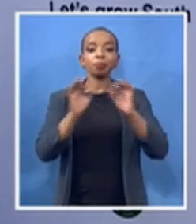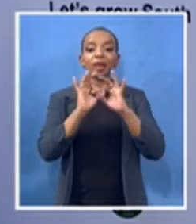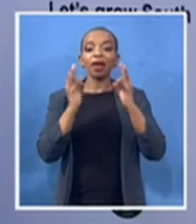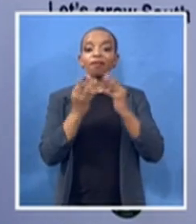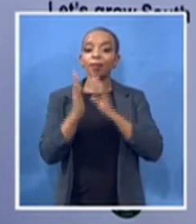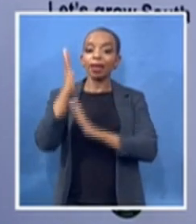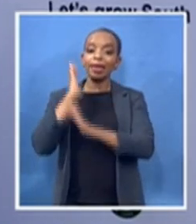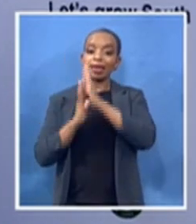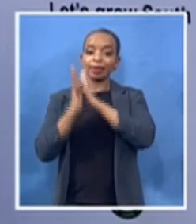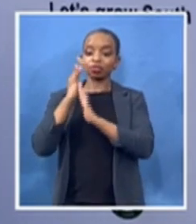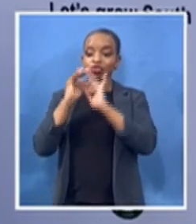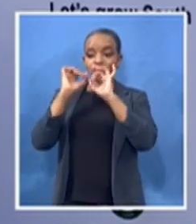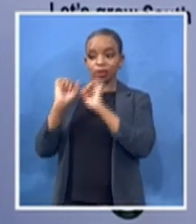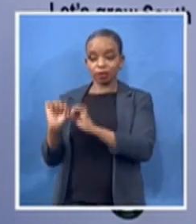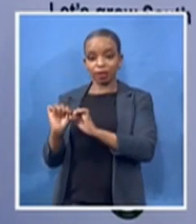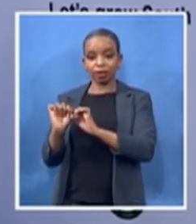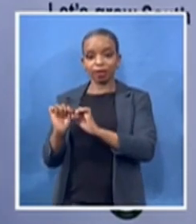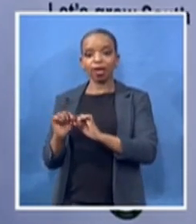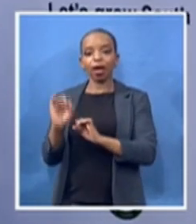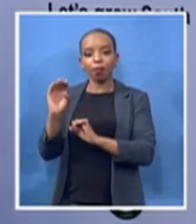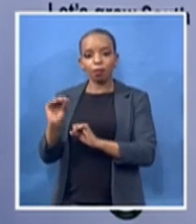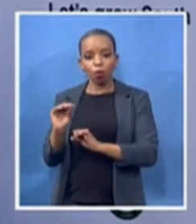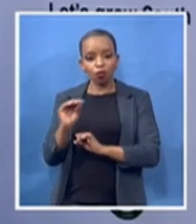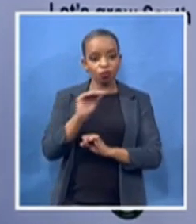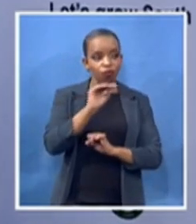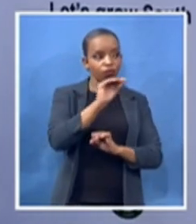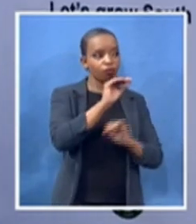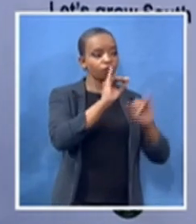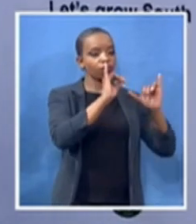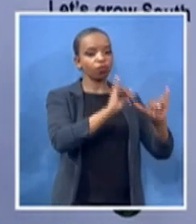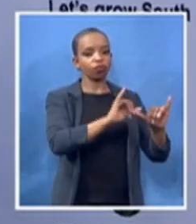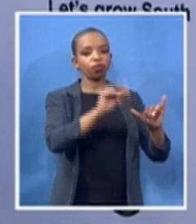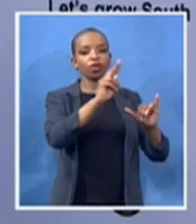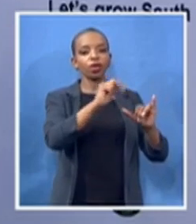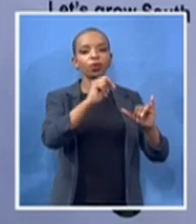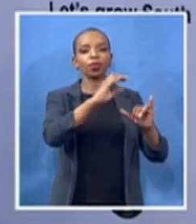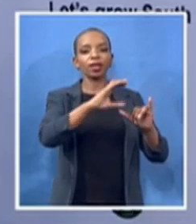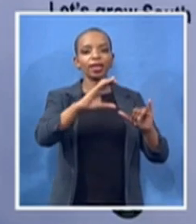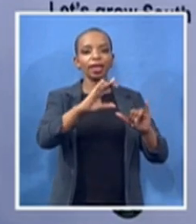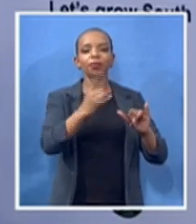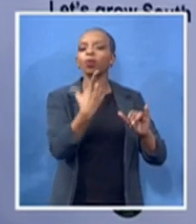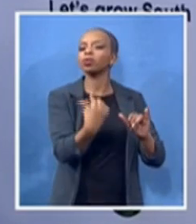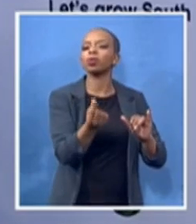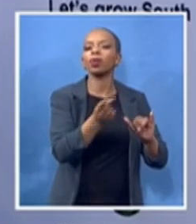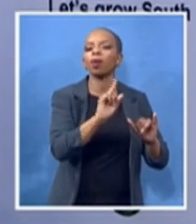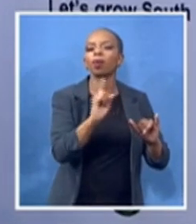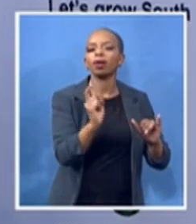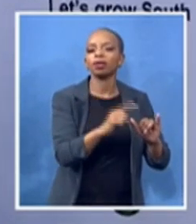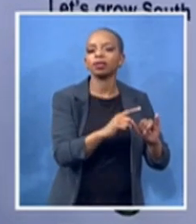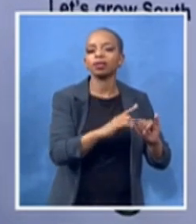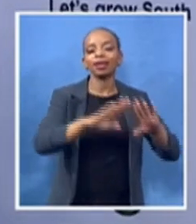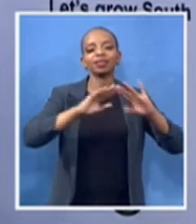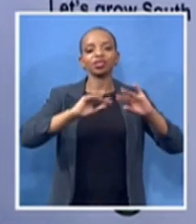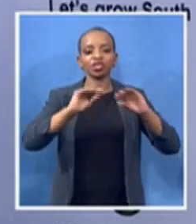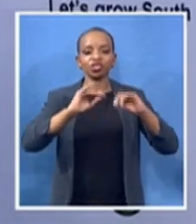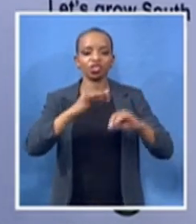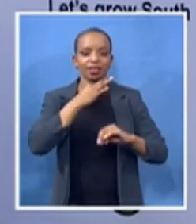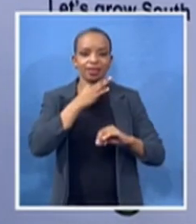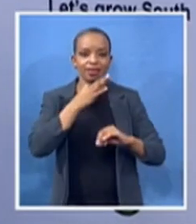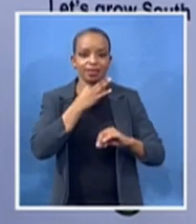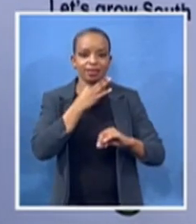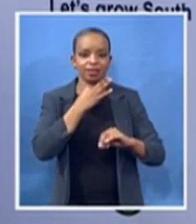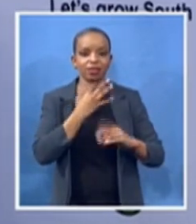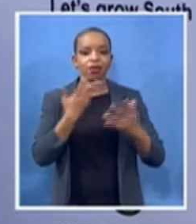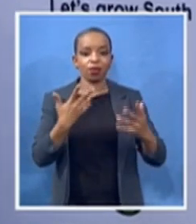the following she she taught english to the africans and indigenous languages to to to to the